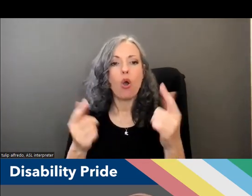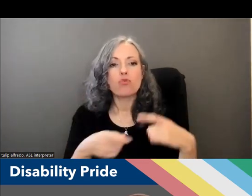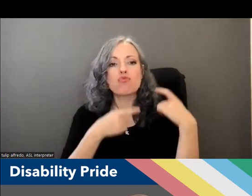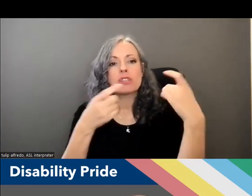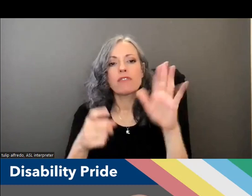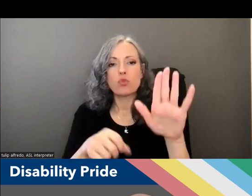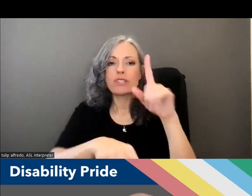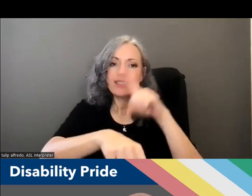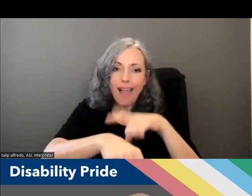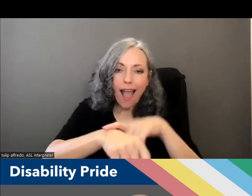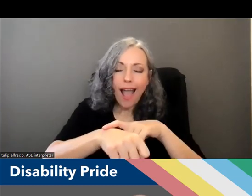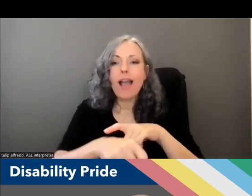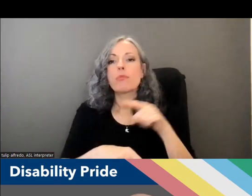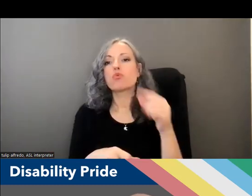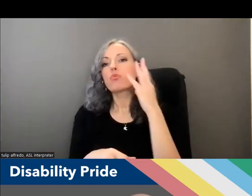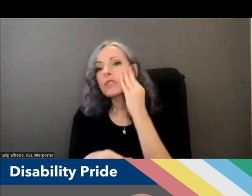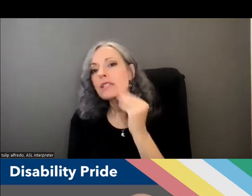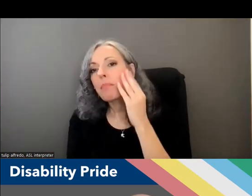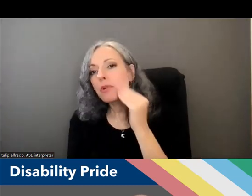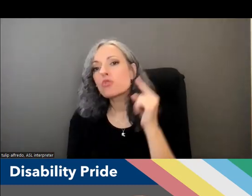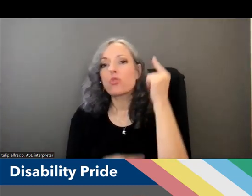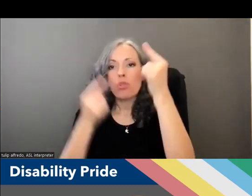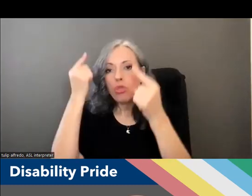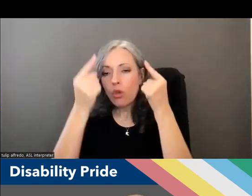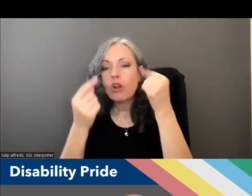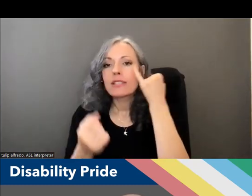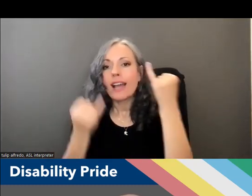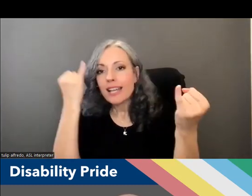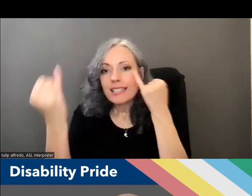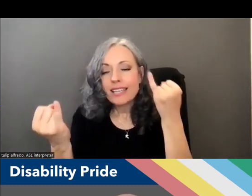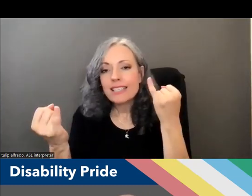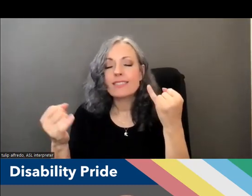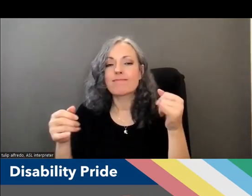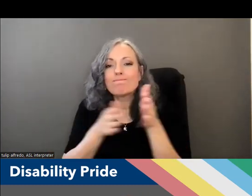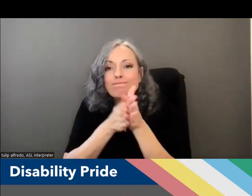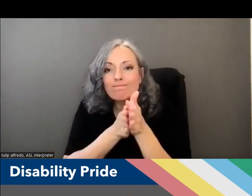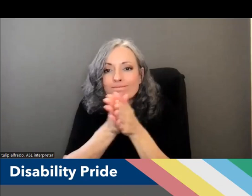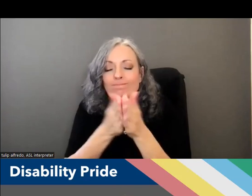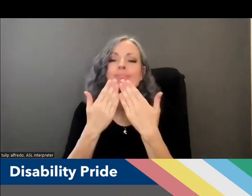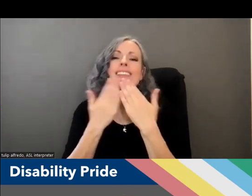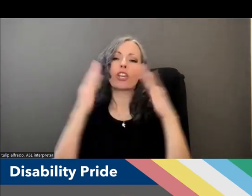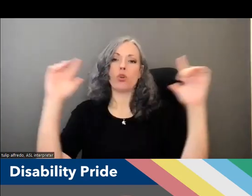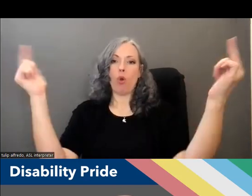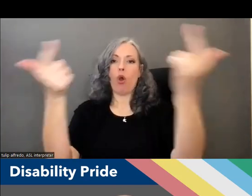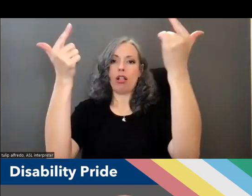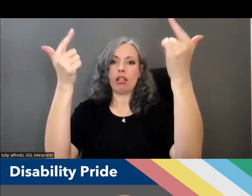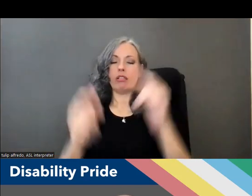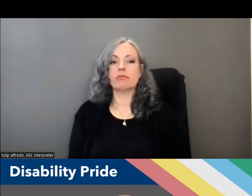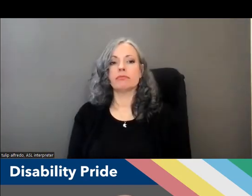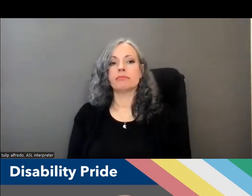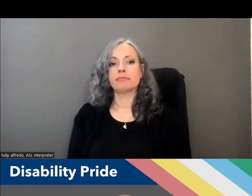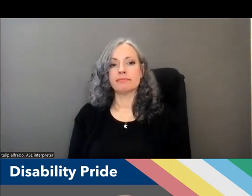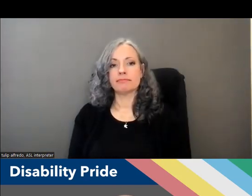time their expertise their thoughts and ideas uh to this effort thank you all next slide